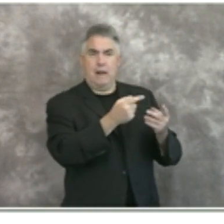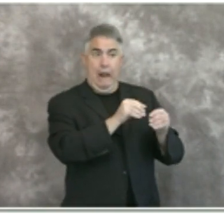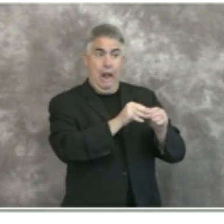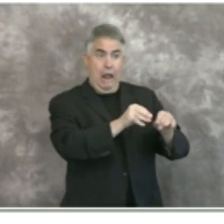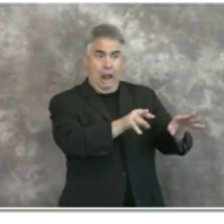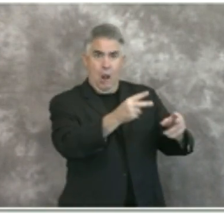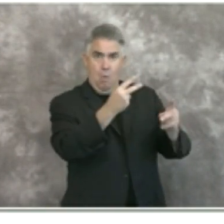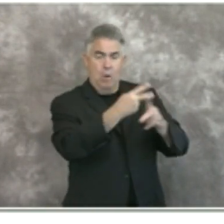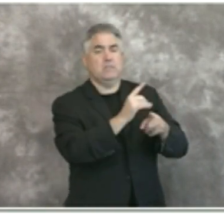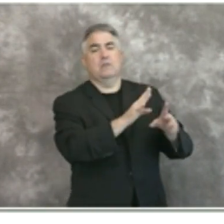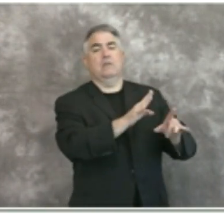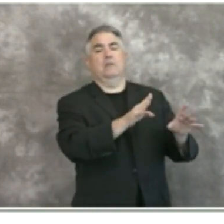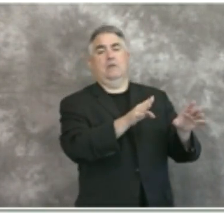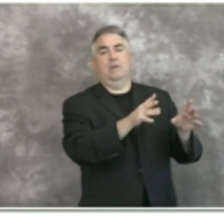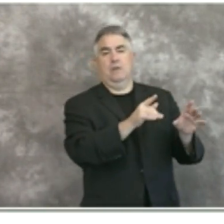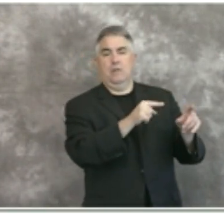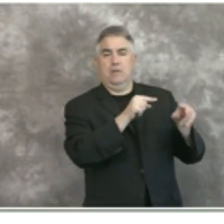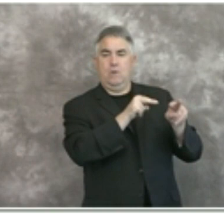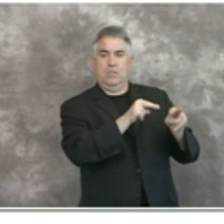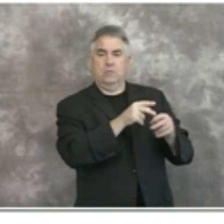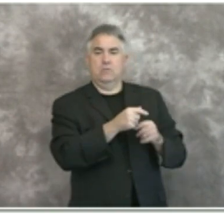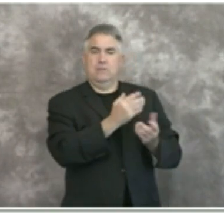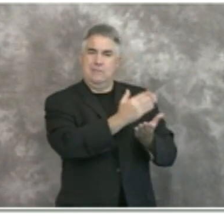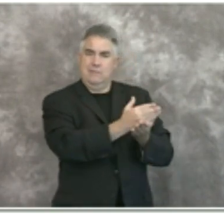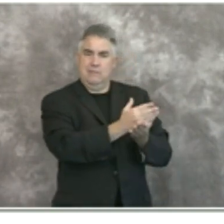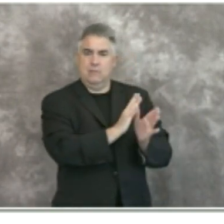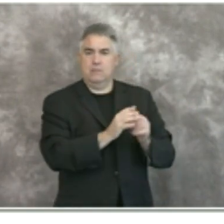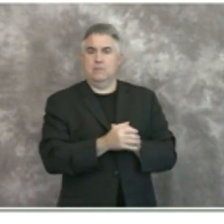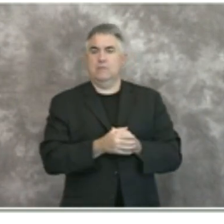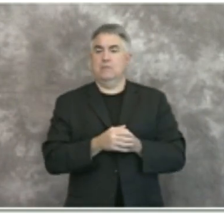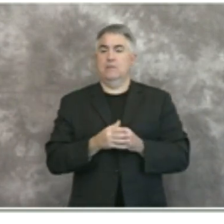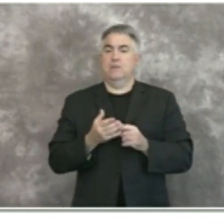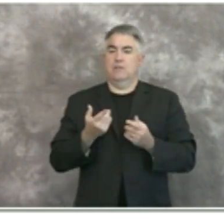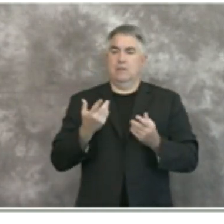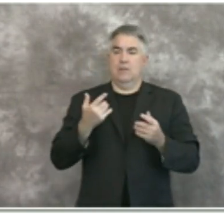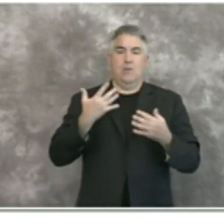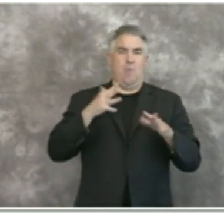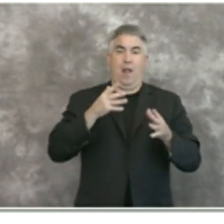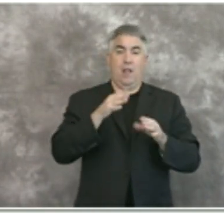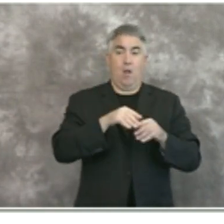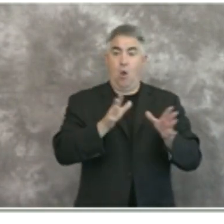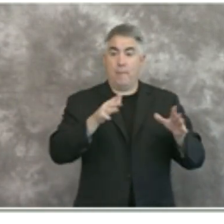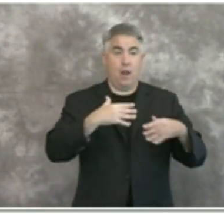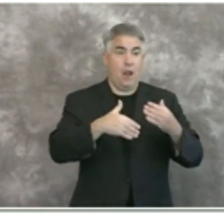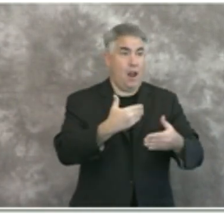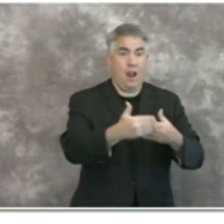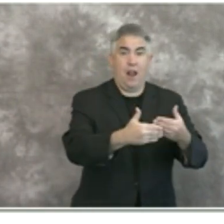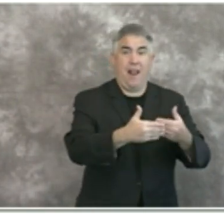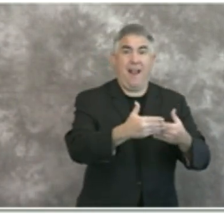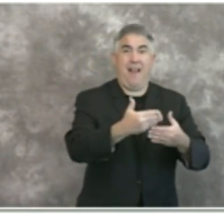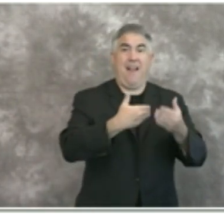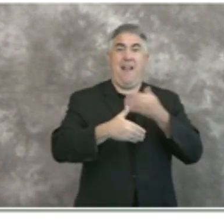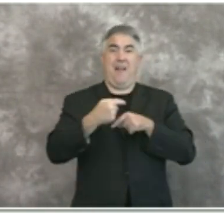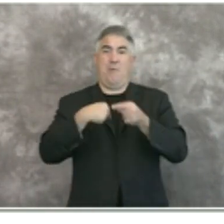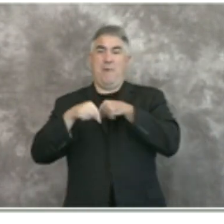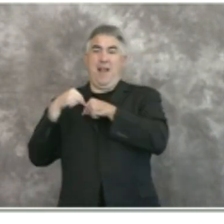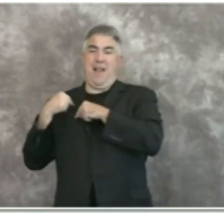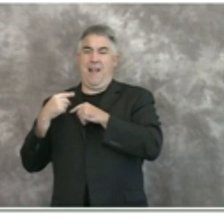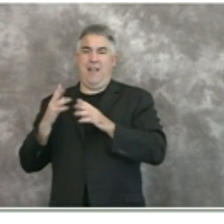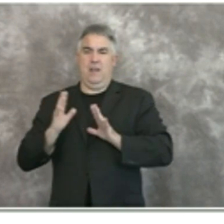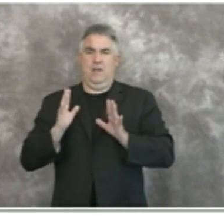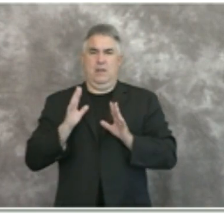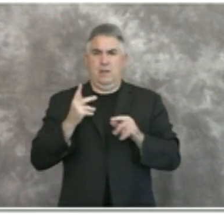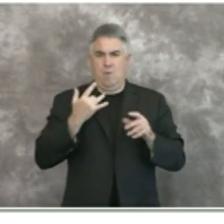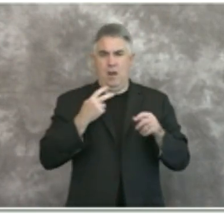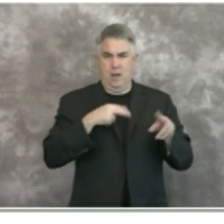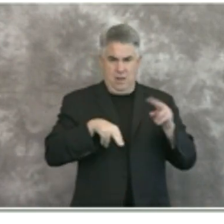problems uh it could be a industry wide a certain segment if there's if there's clear and compelling evidence that a certain segment is causing problems it could